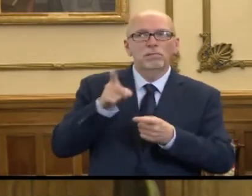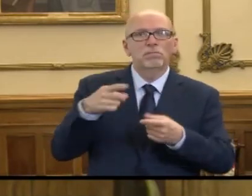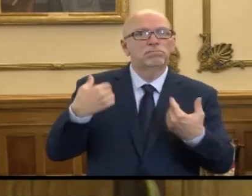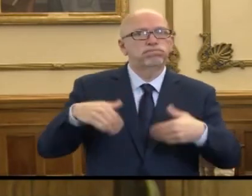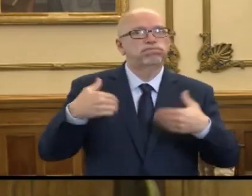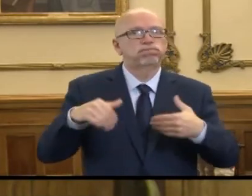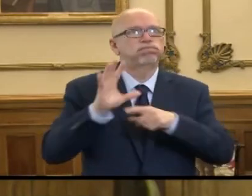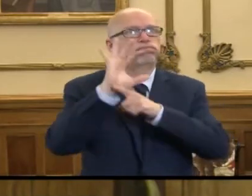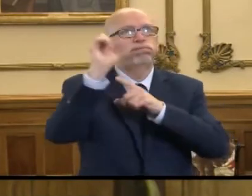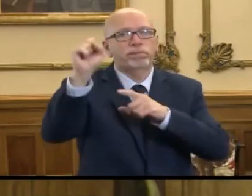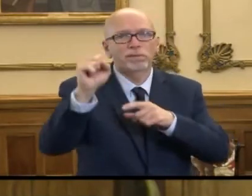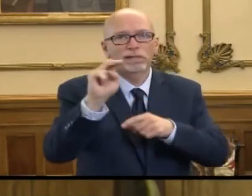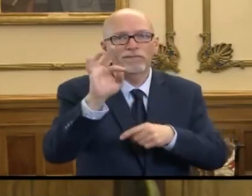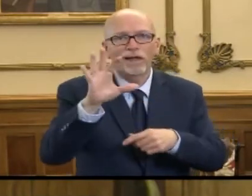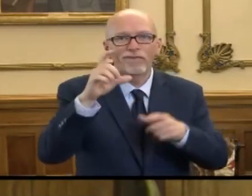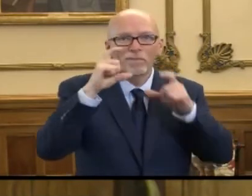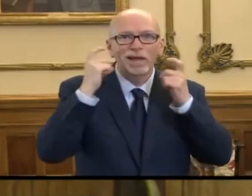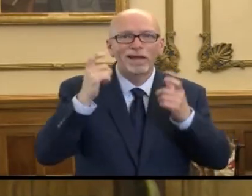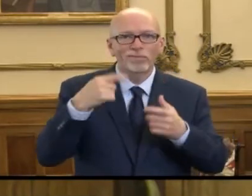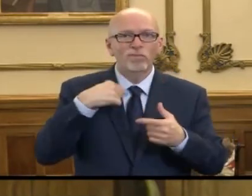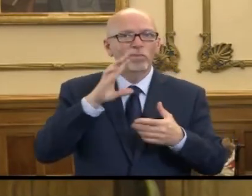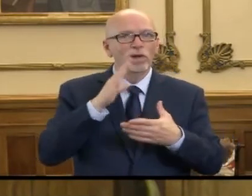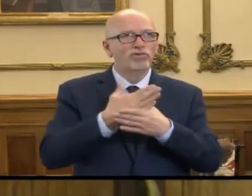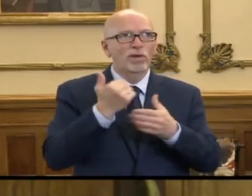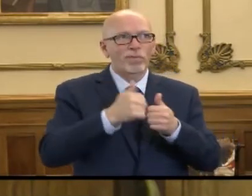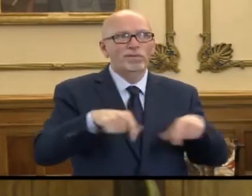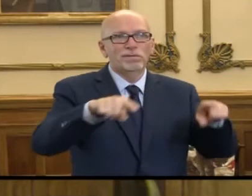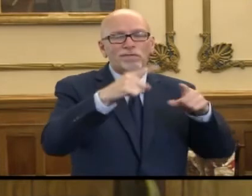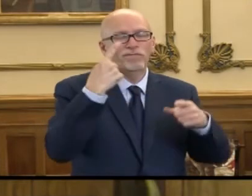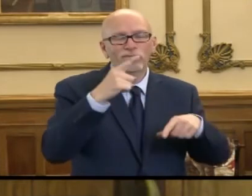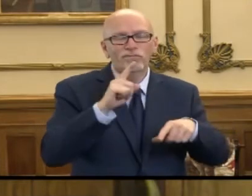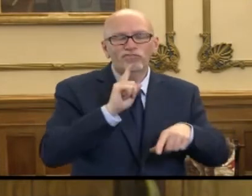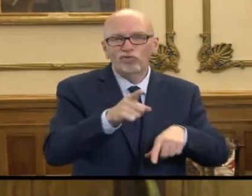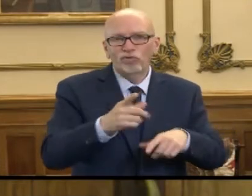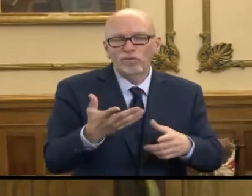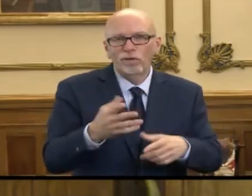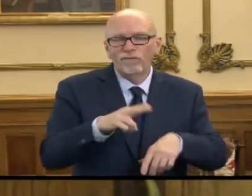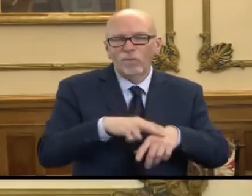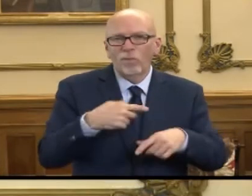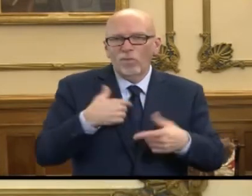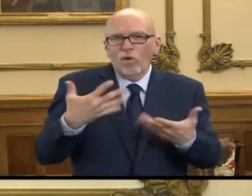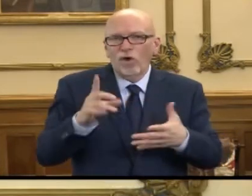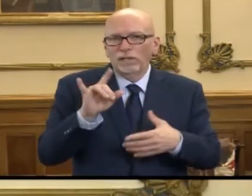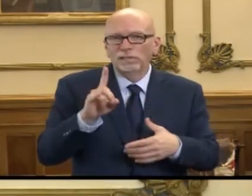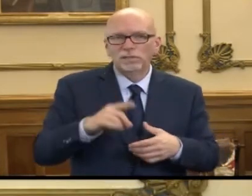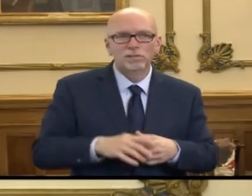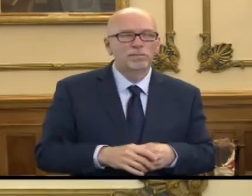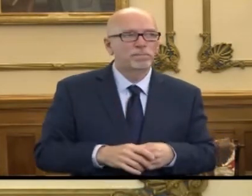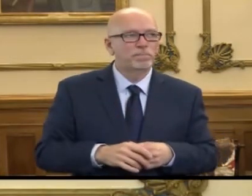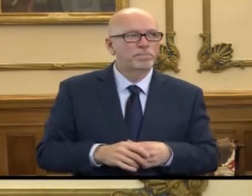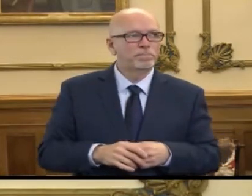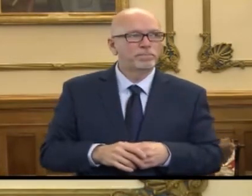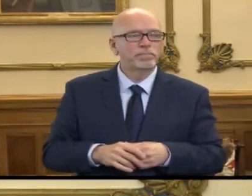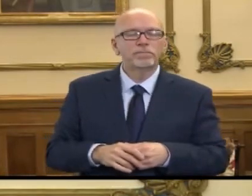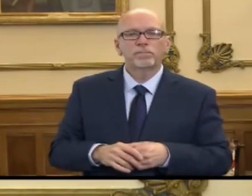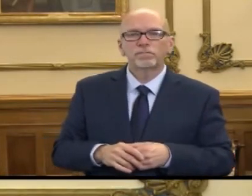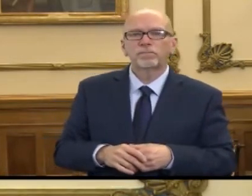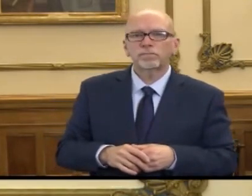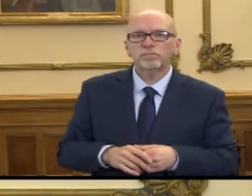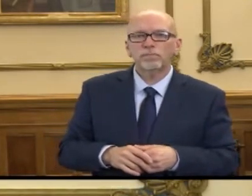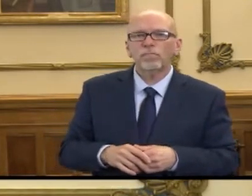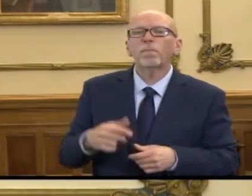great N95 masks. And so we'll be sharing those and are sharing those already. Right. And we're also trying to work